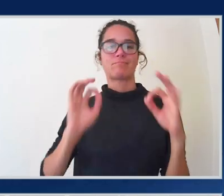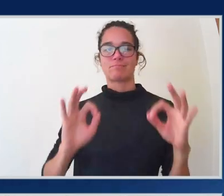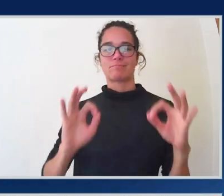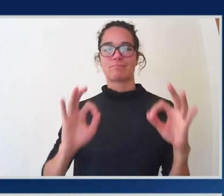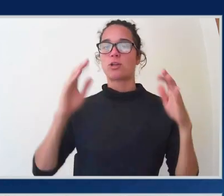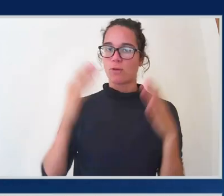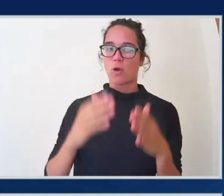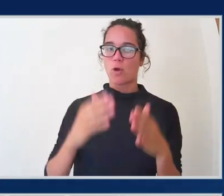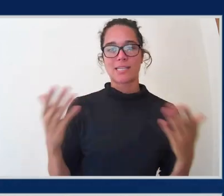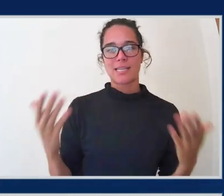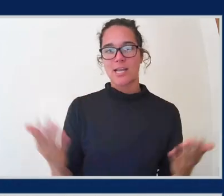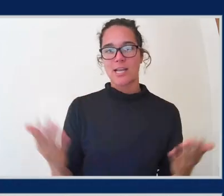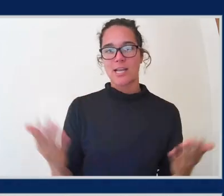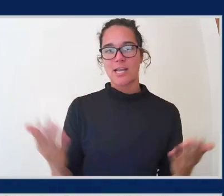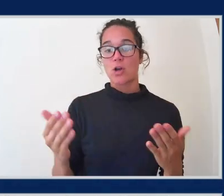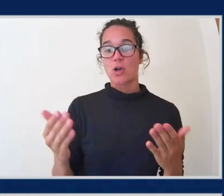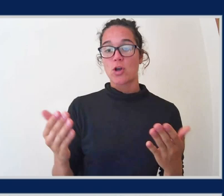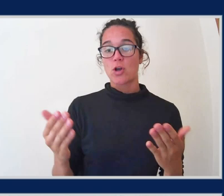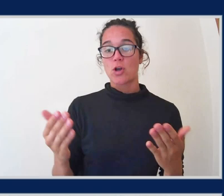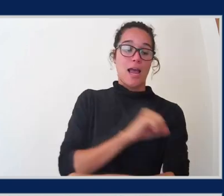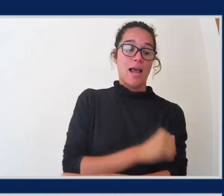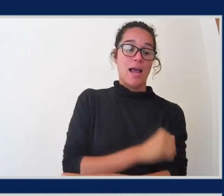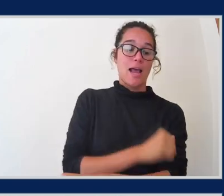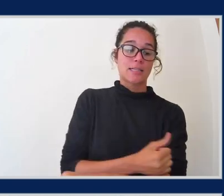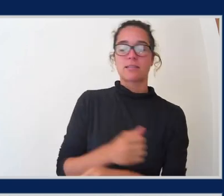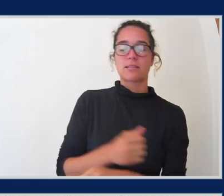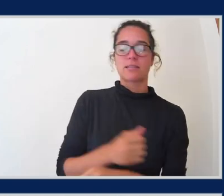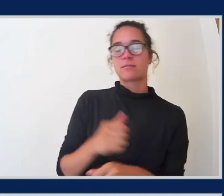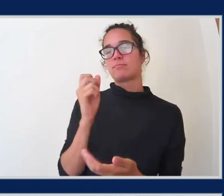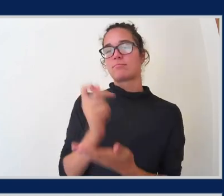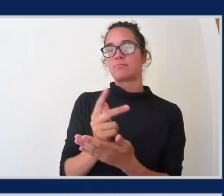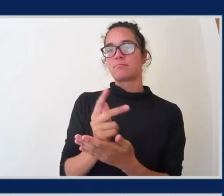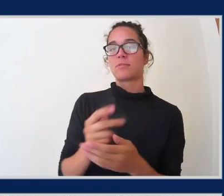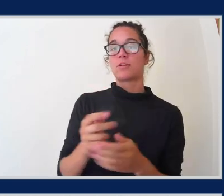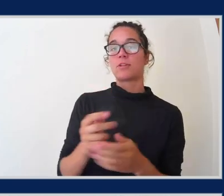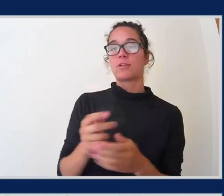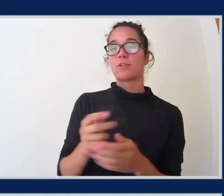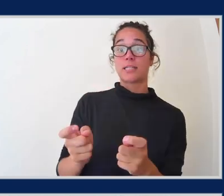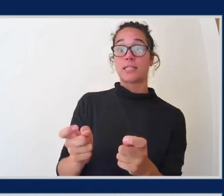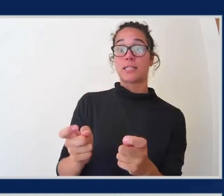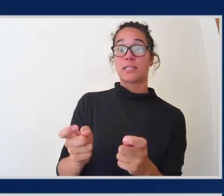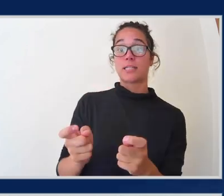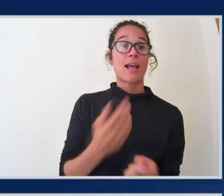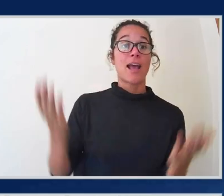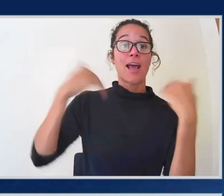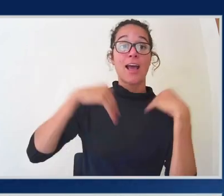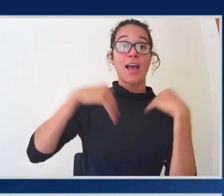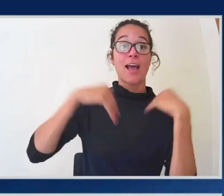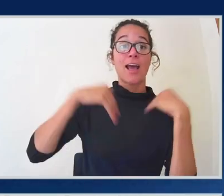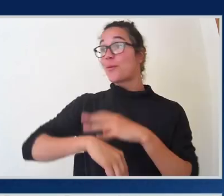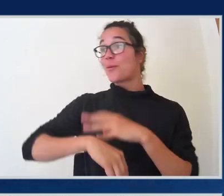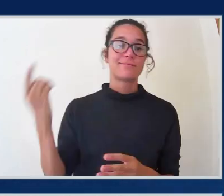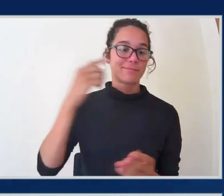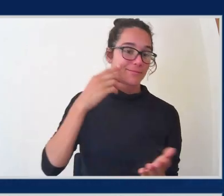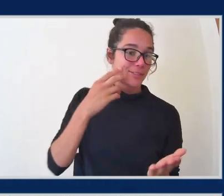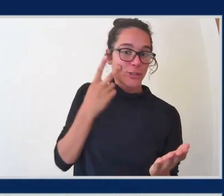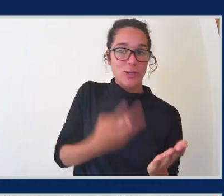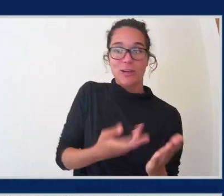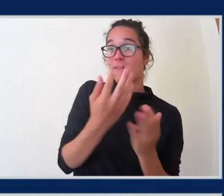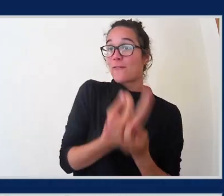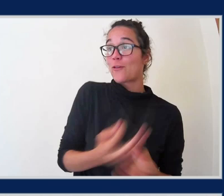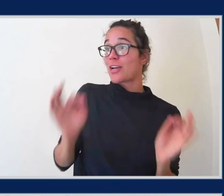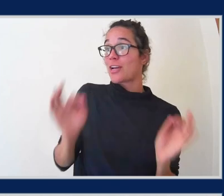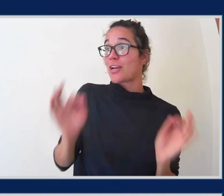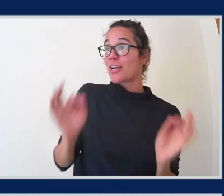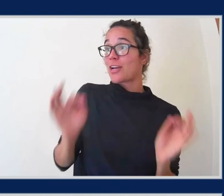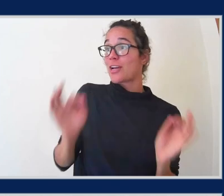is the one that's saying, hey world, come get the data that's in this S3 bucket. Right. Now you might be going, Kyle, why the heck